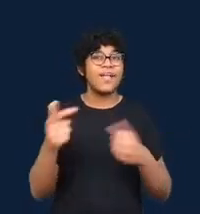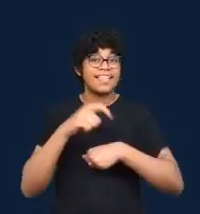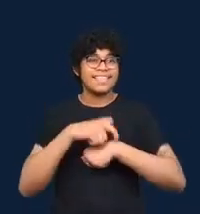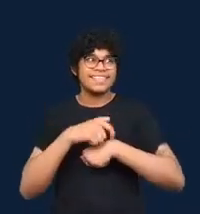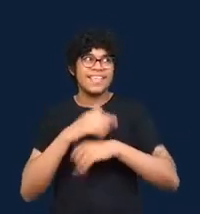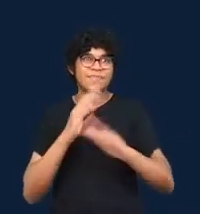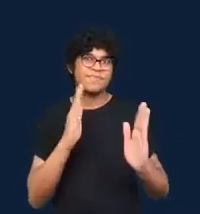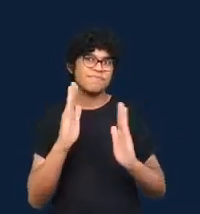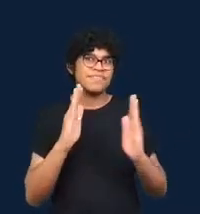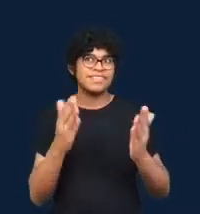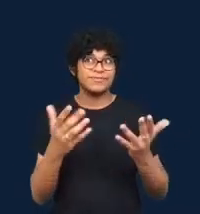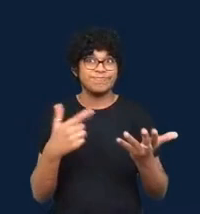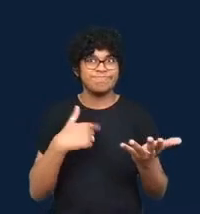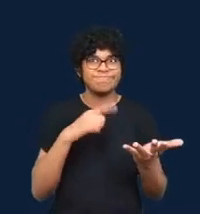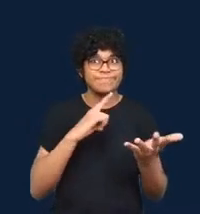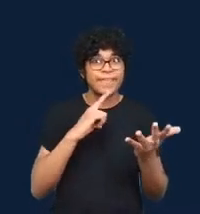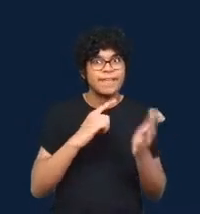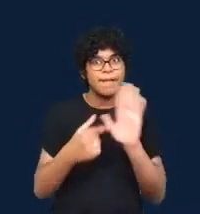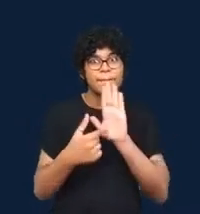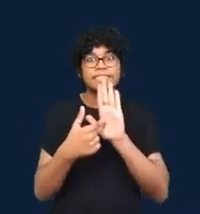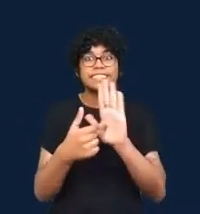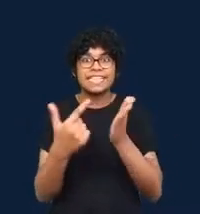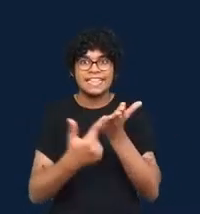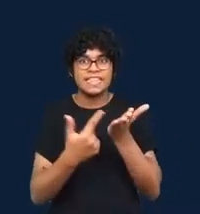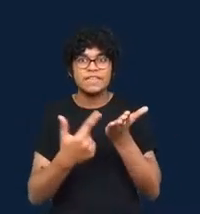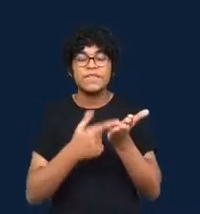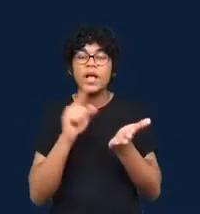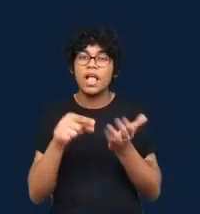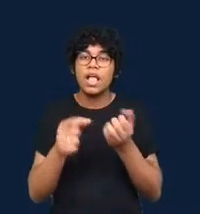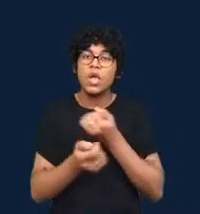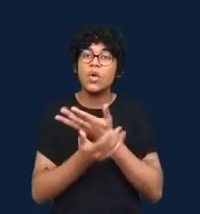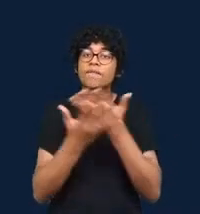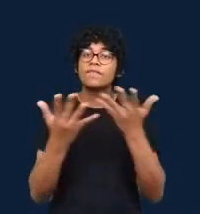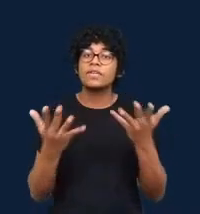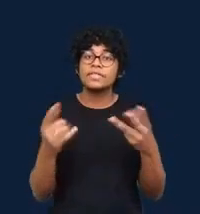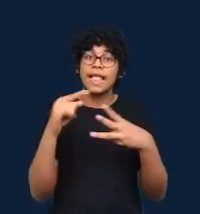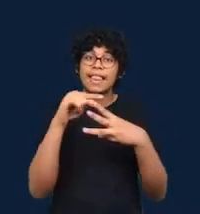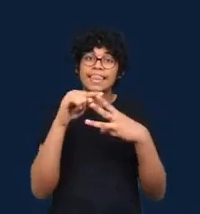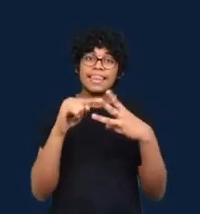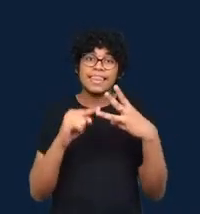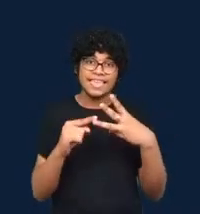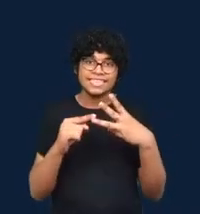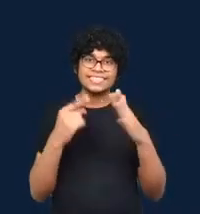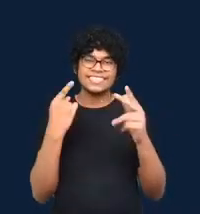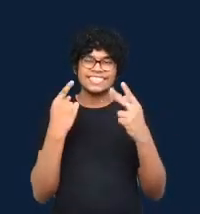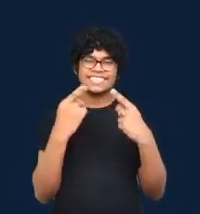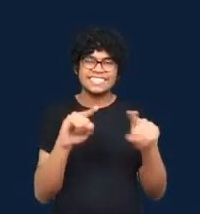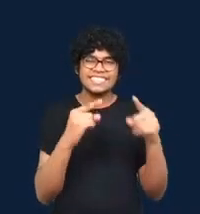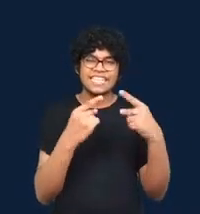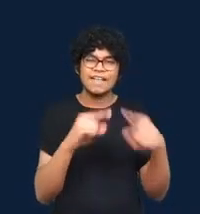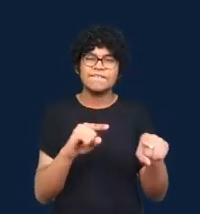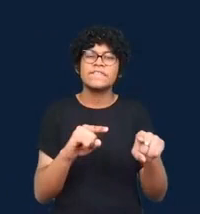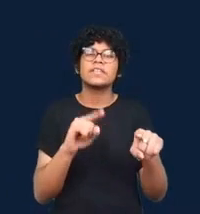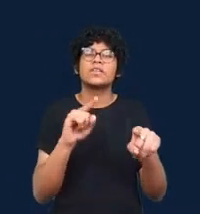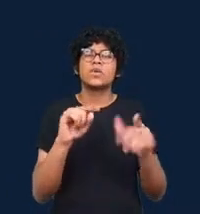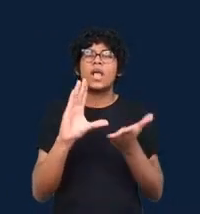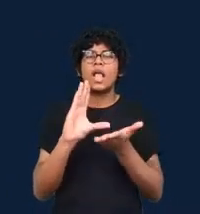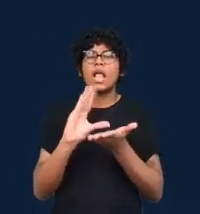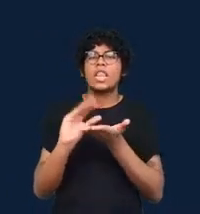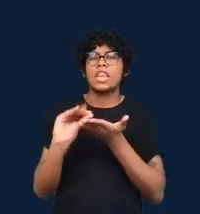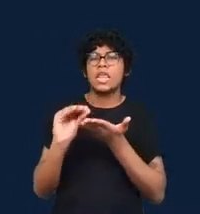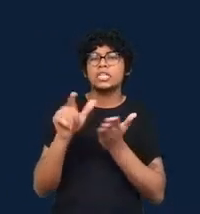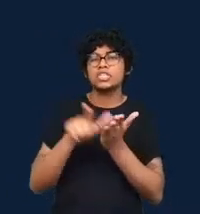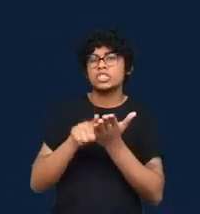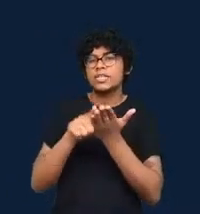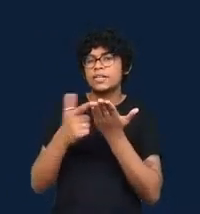is to offer three challenges for a critical data journalism practice. And I will